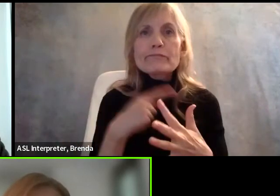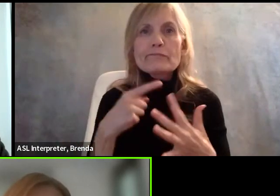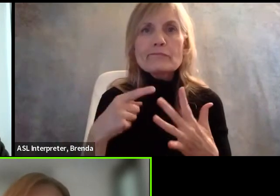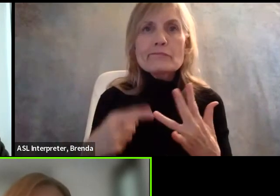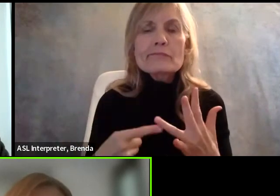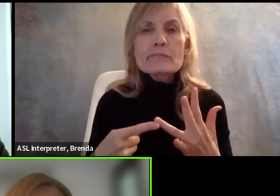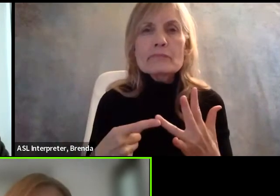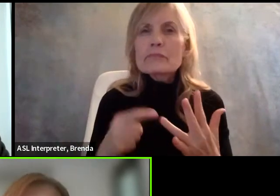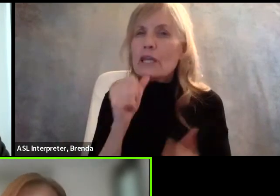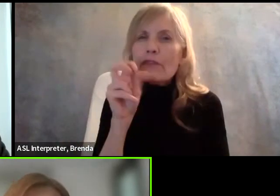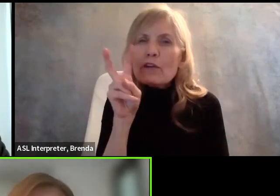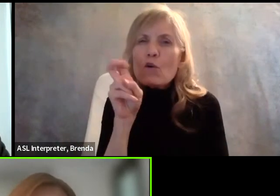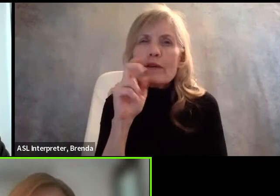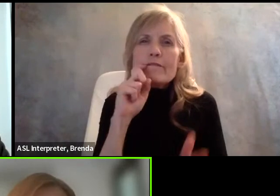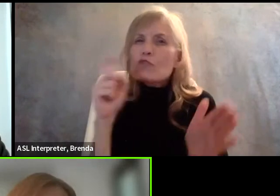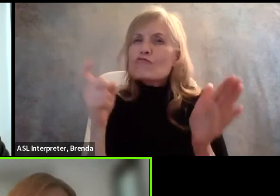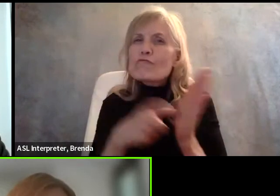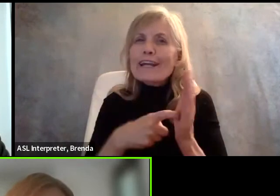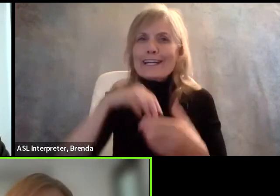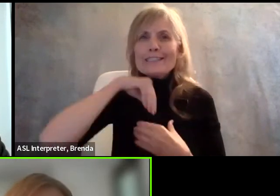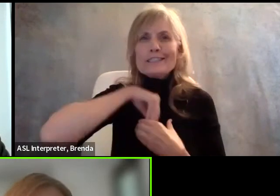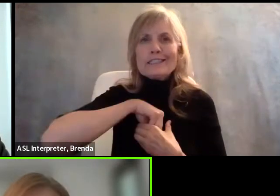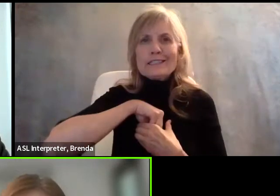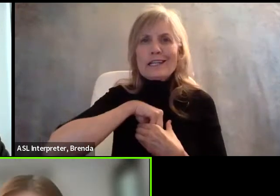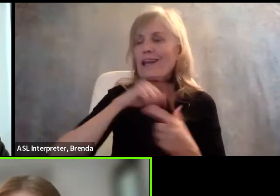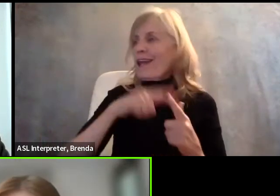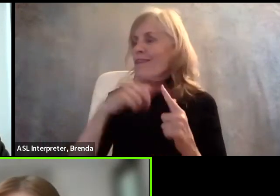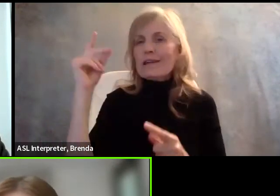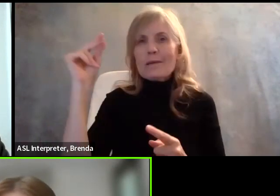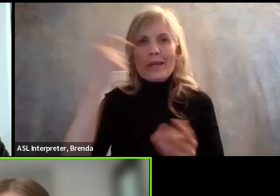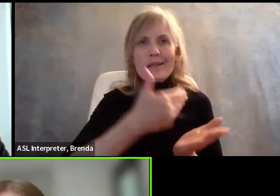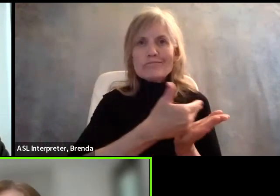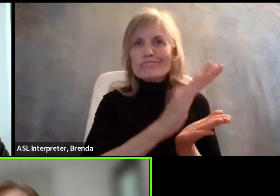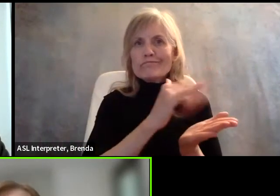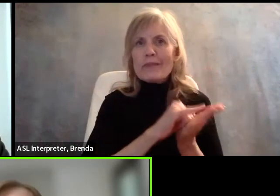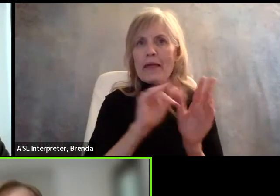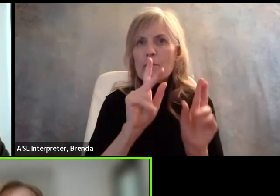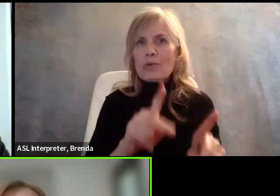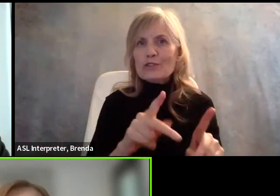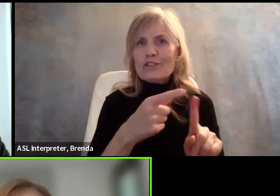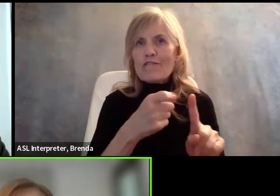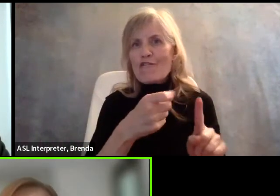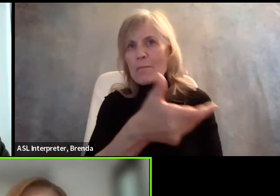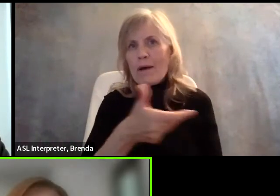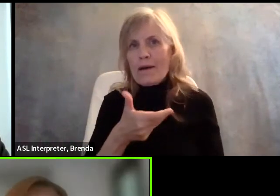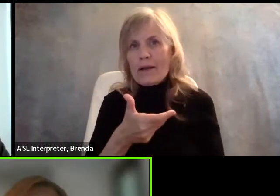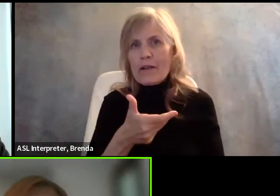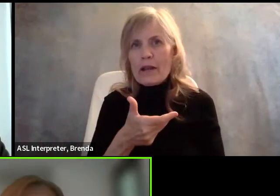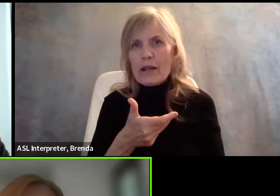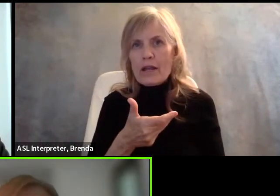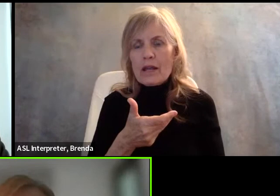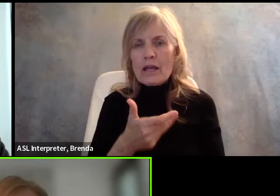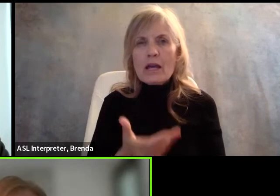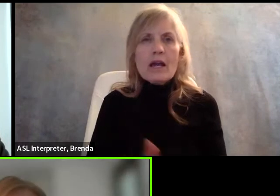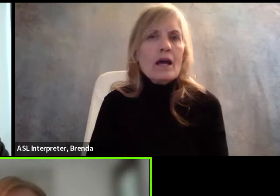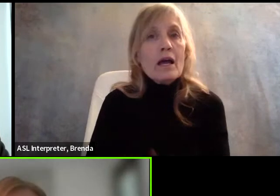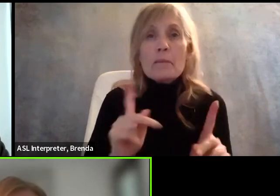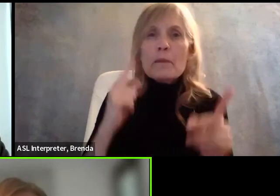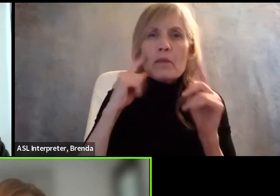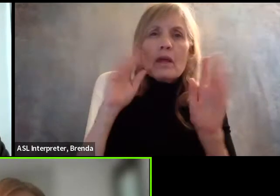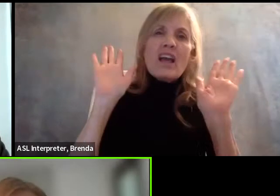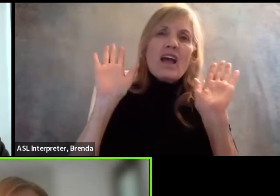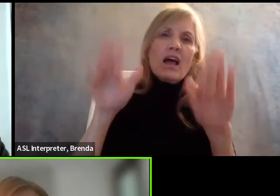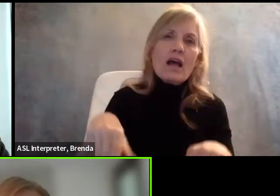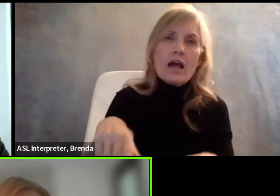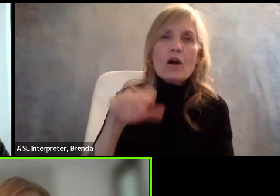They don't even recognize it. And that person is rejected before anyone even knows. People then think, oh, well, Social Security takes care